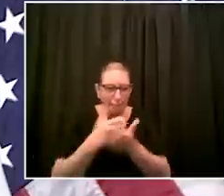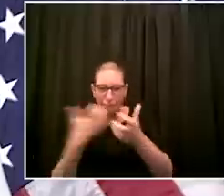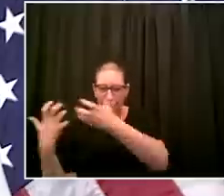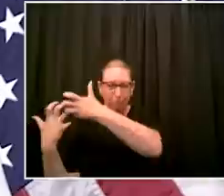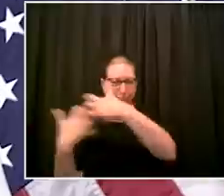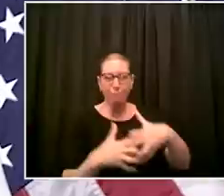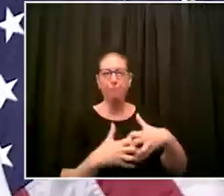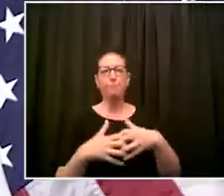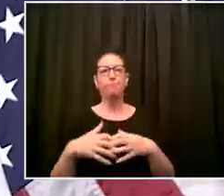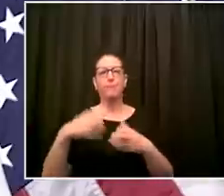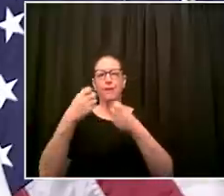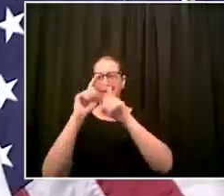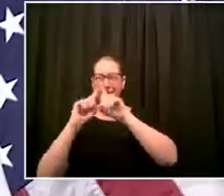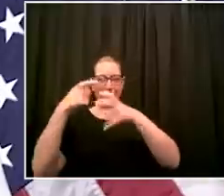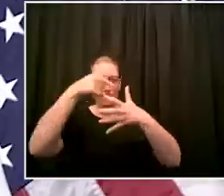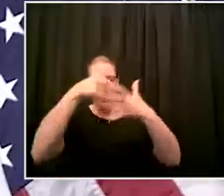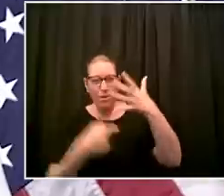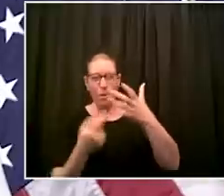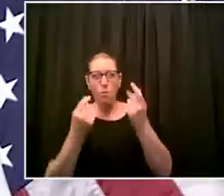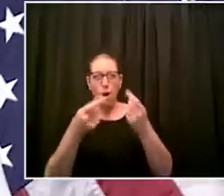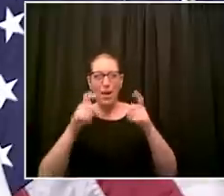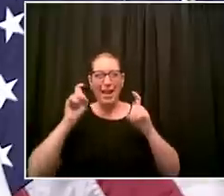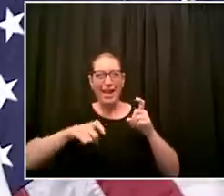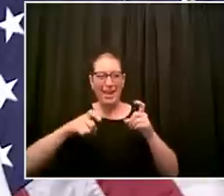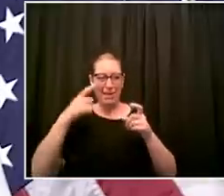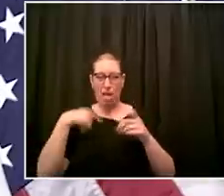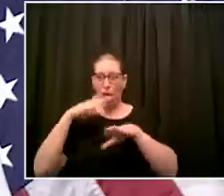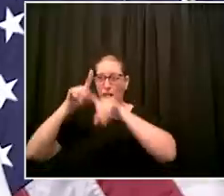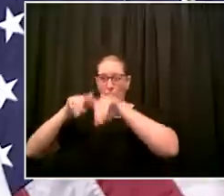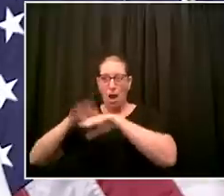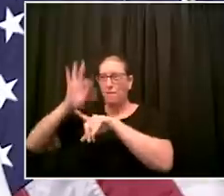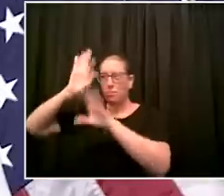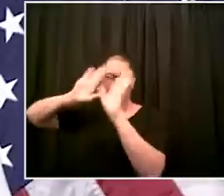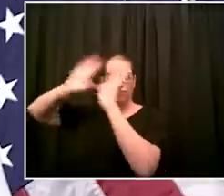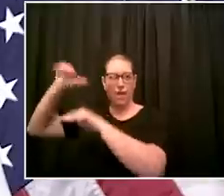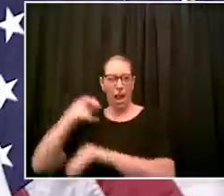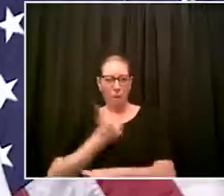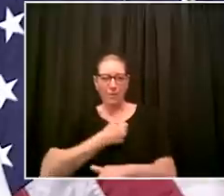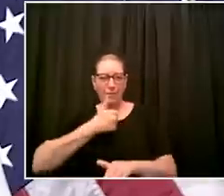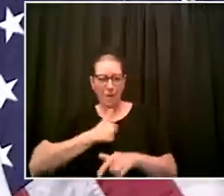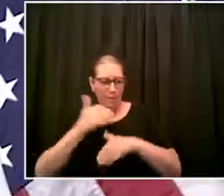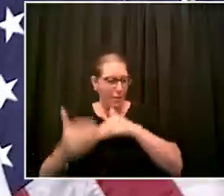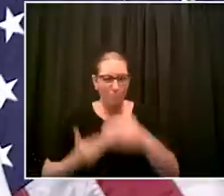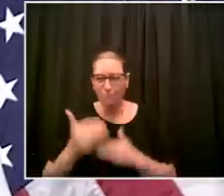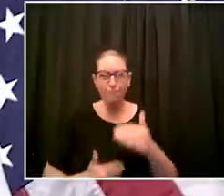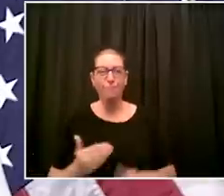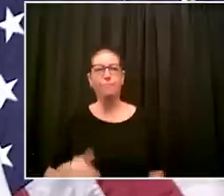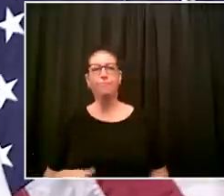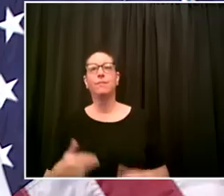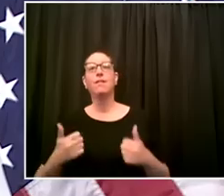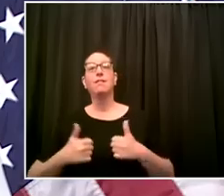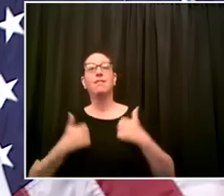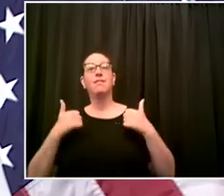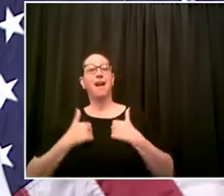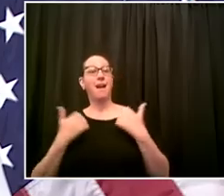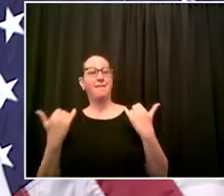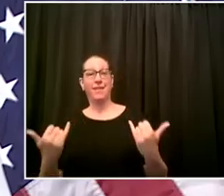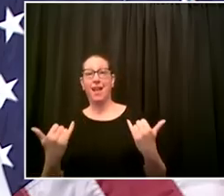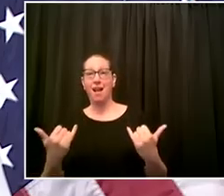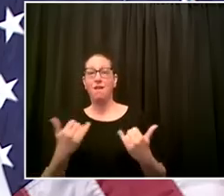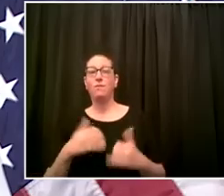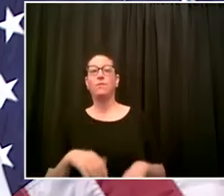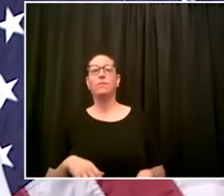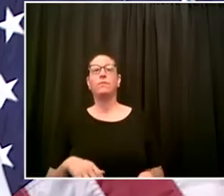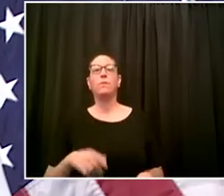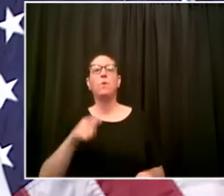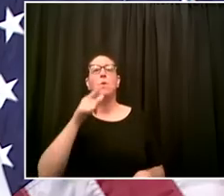yorkers and help save lives of the people this city who are they well when it comes to making the swabs and that is